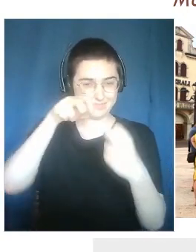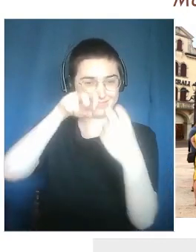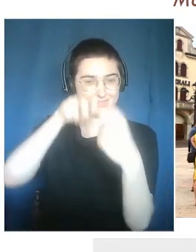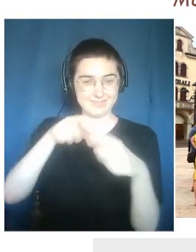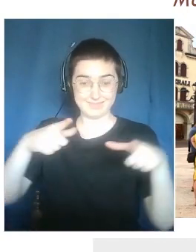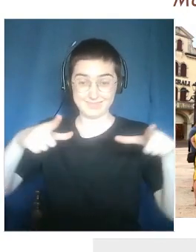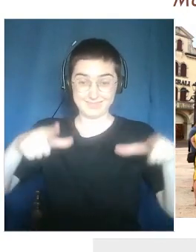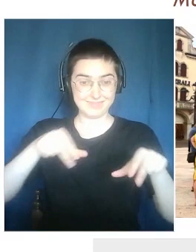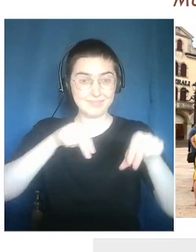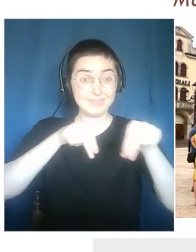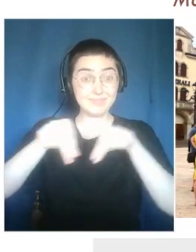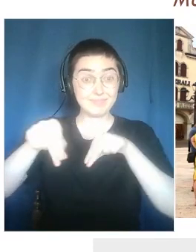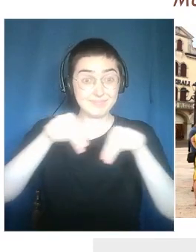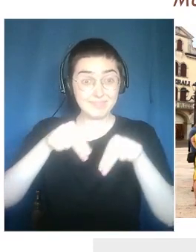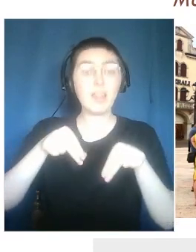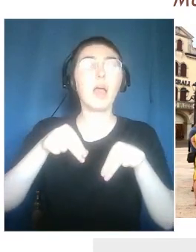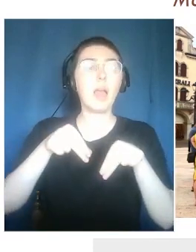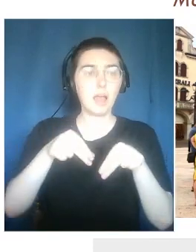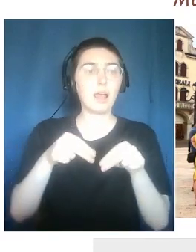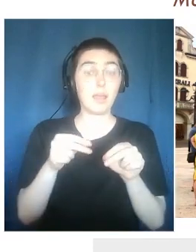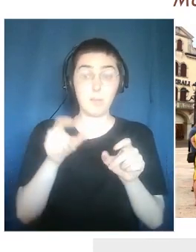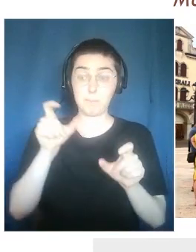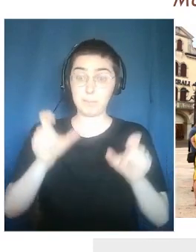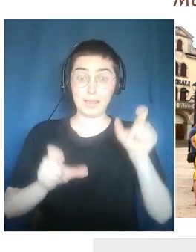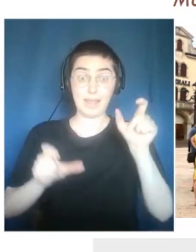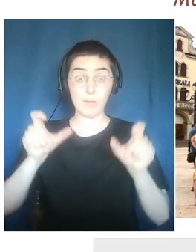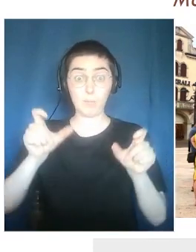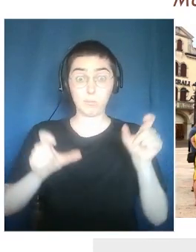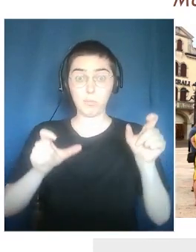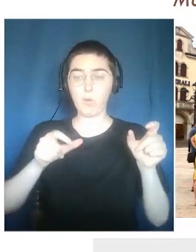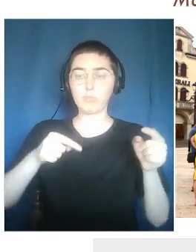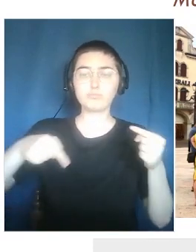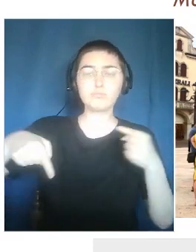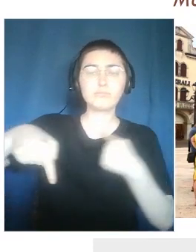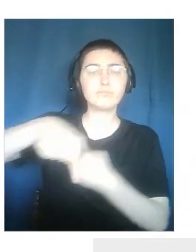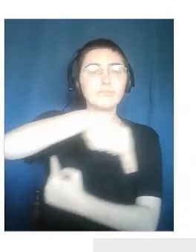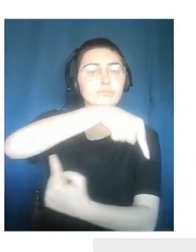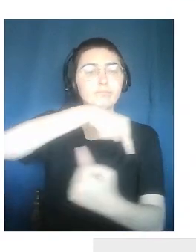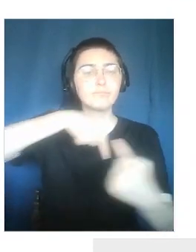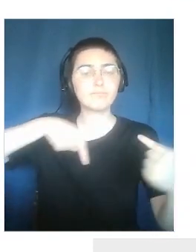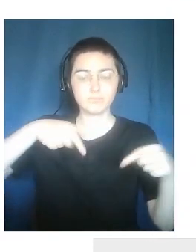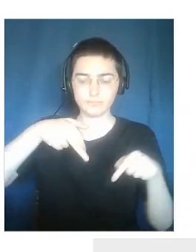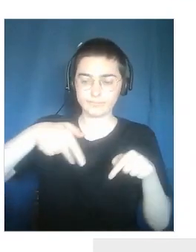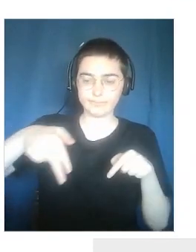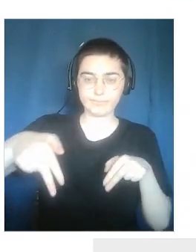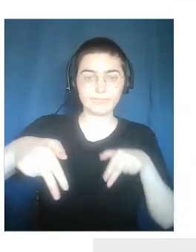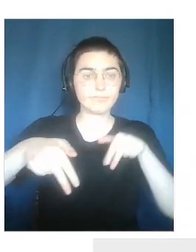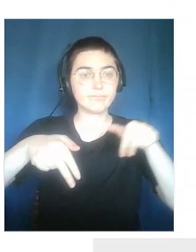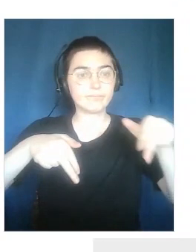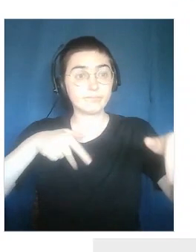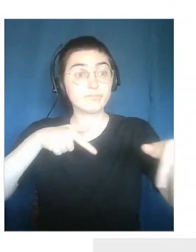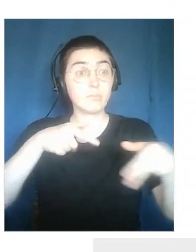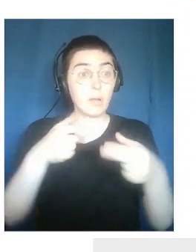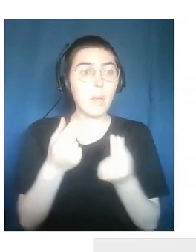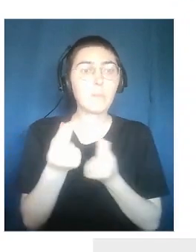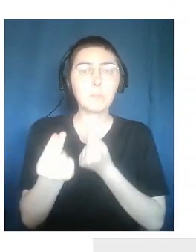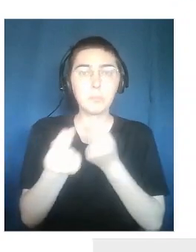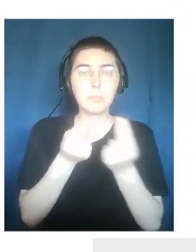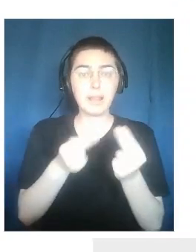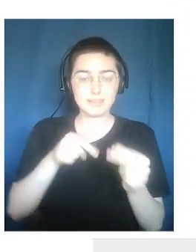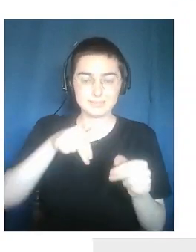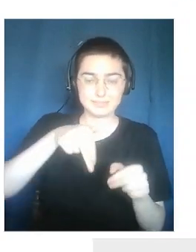with music, to generate a small ritual, to dancing ritual, dancing